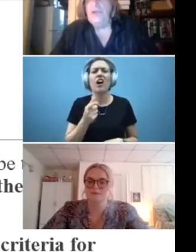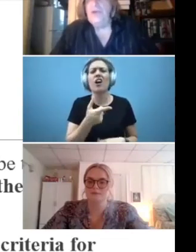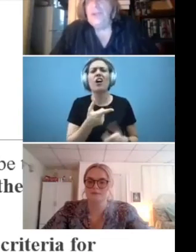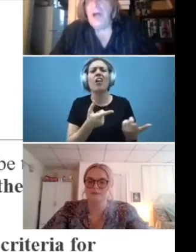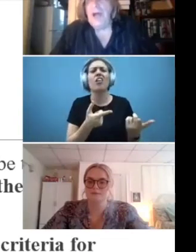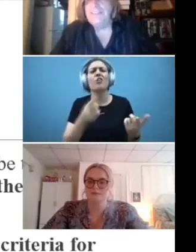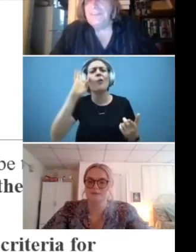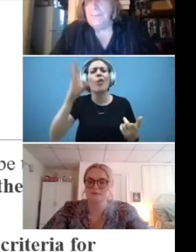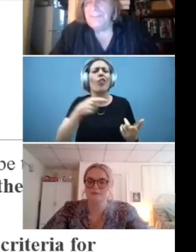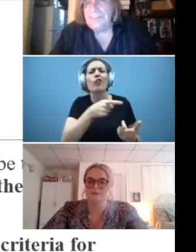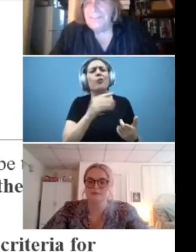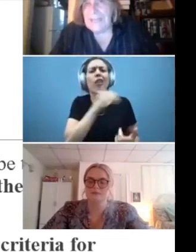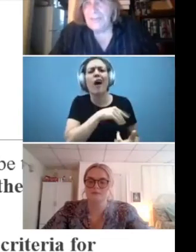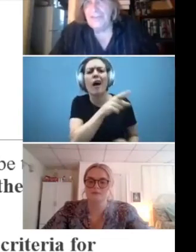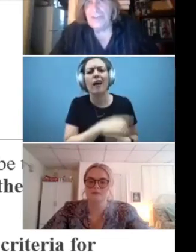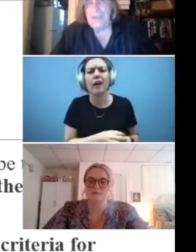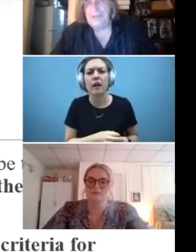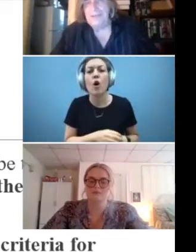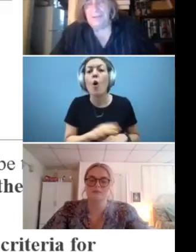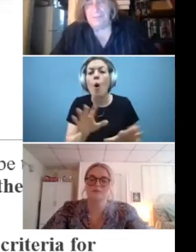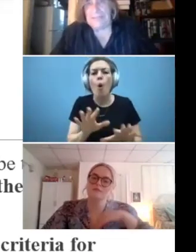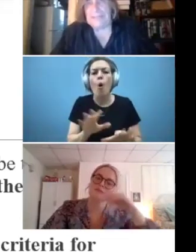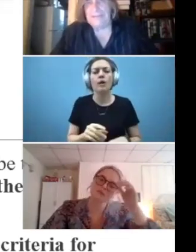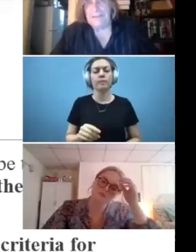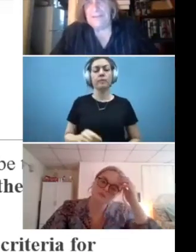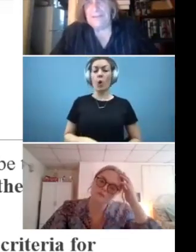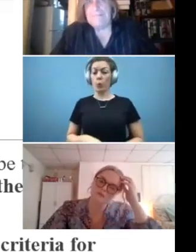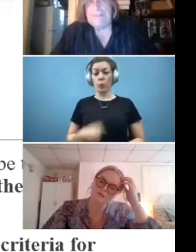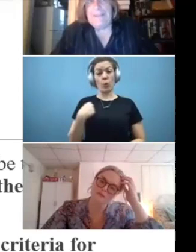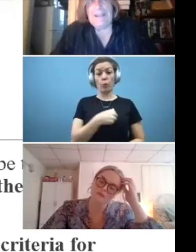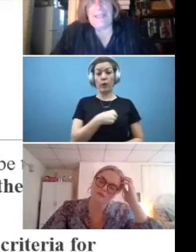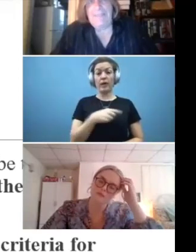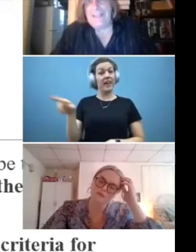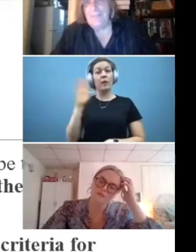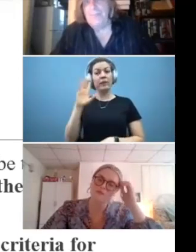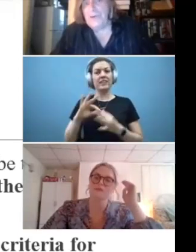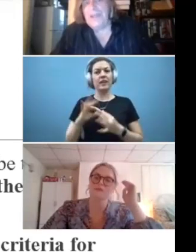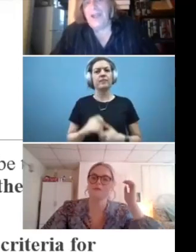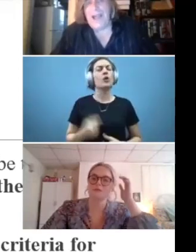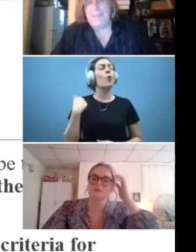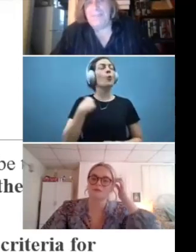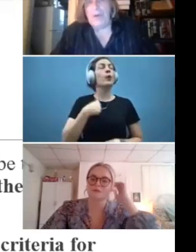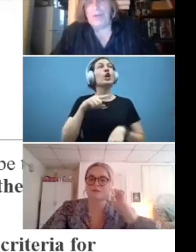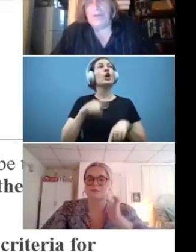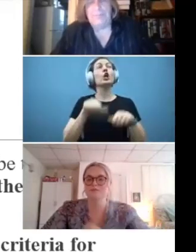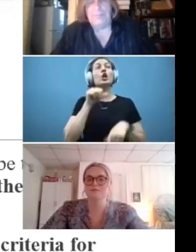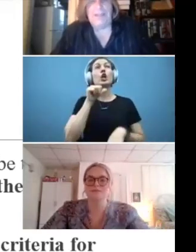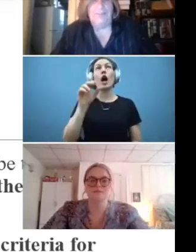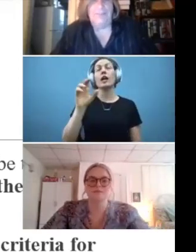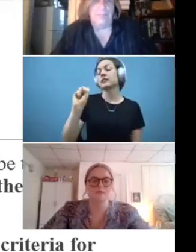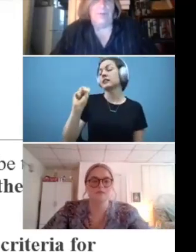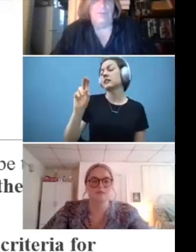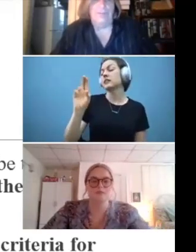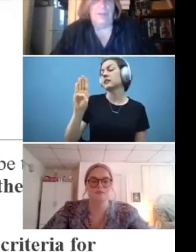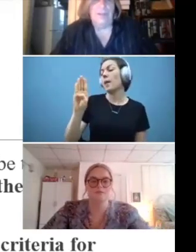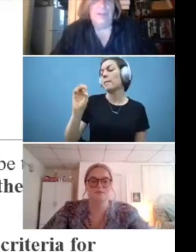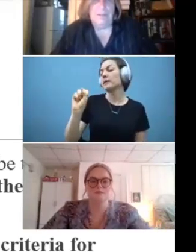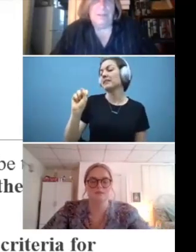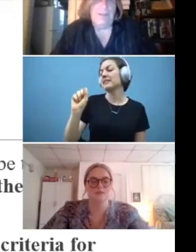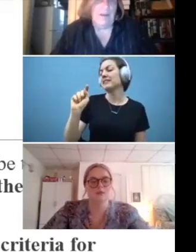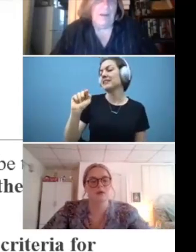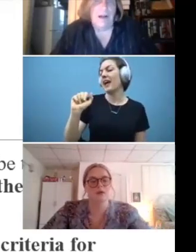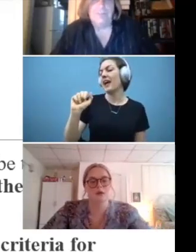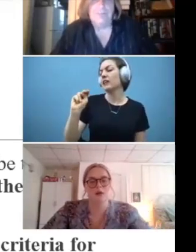is we could not substantiate the complaint. And that's a pretty high burden to place on a person